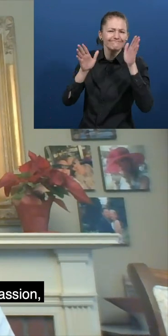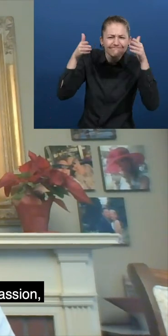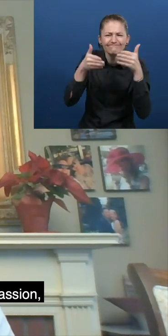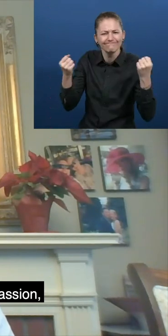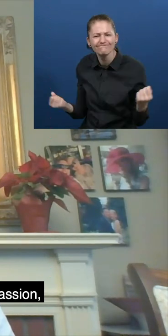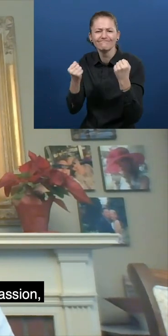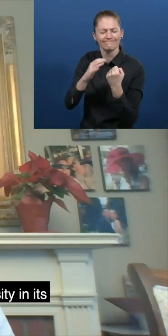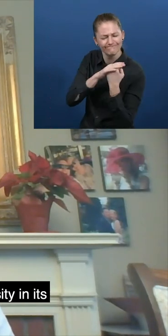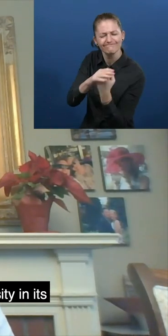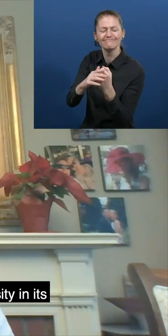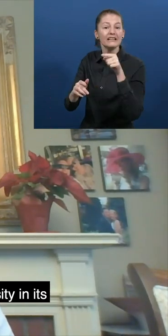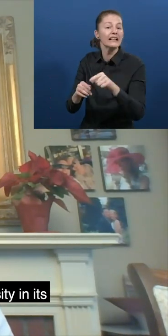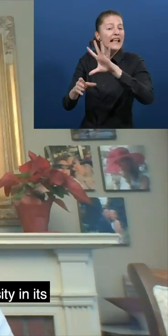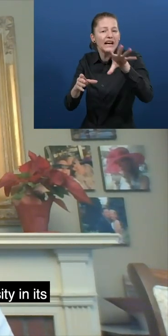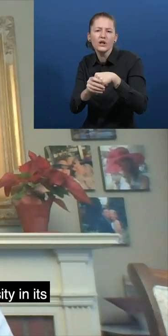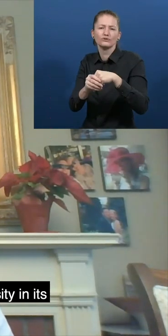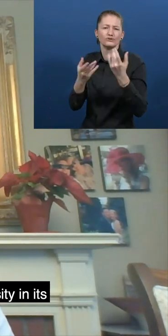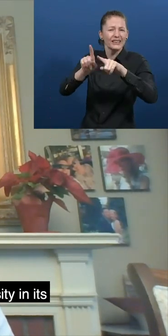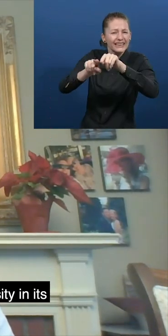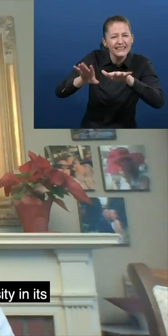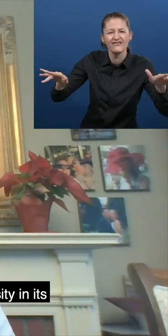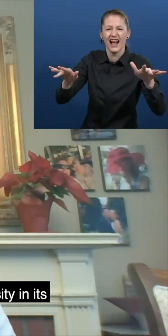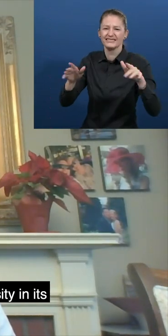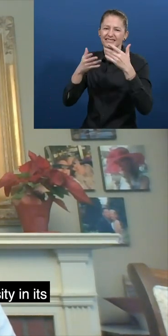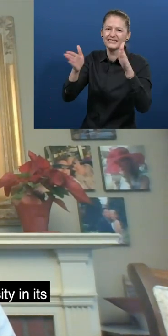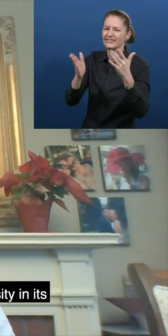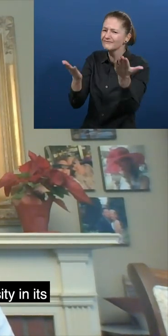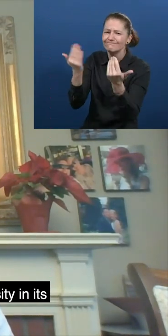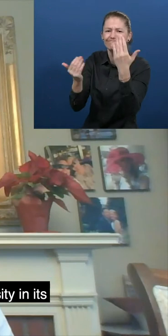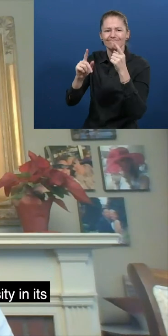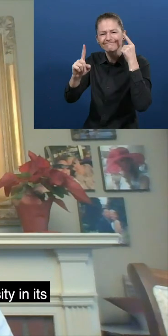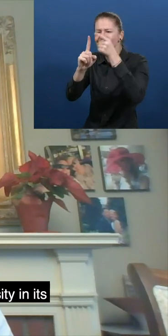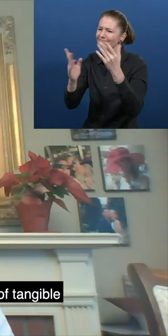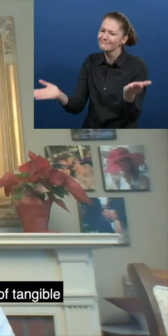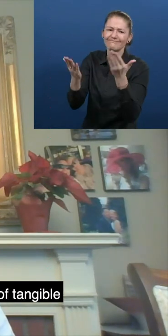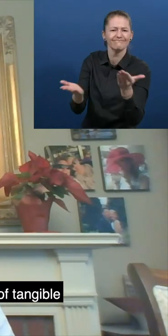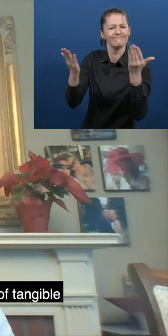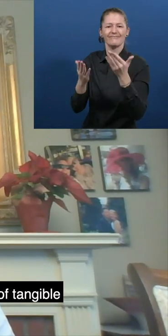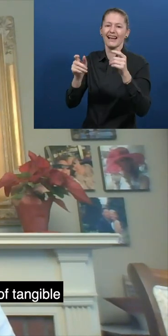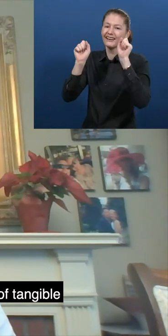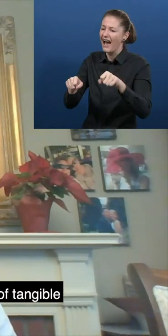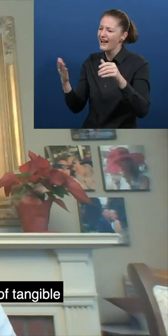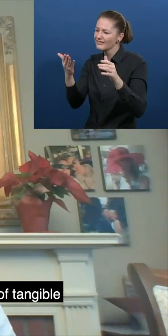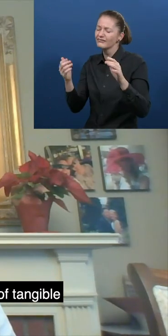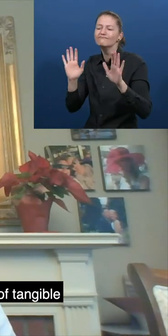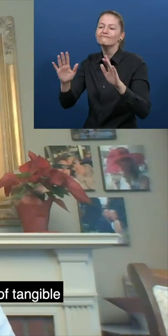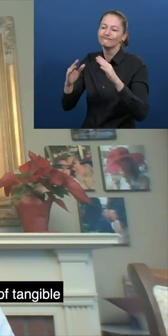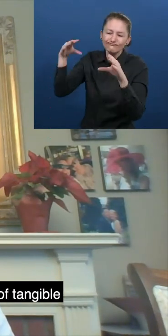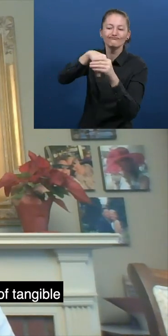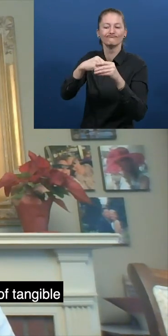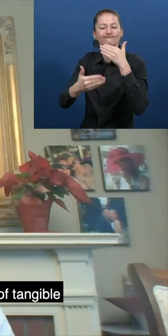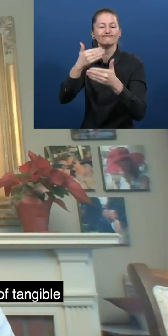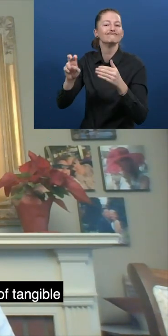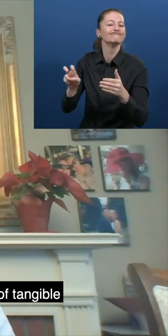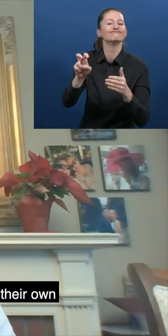Accenture's deep passion, commitment, and position on inclusion and diversity in its broadest sense, while delivering an